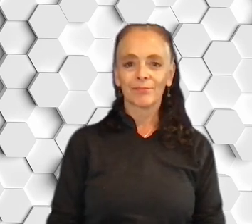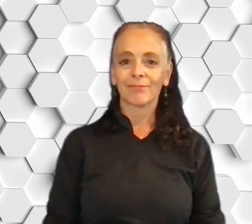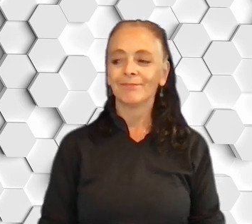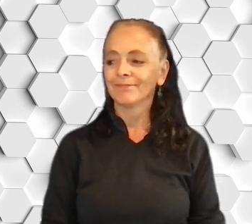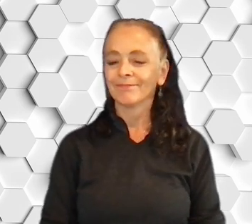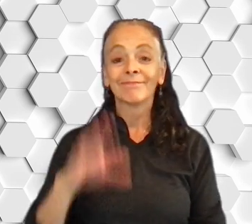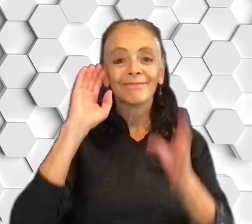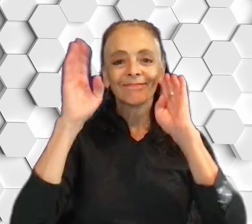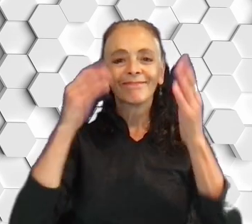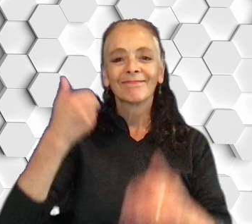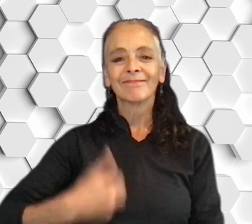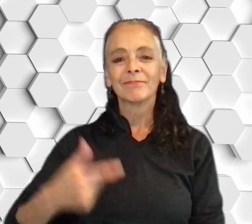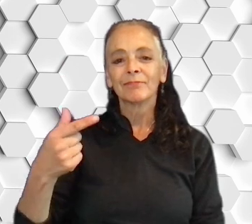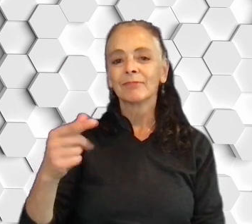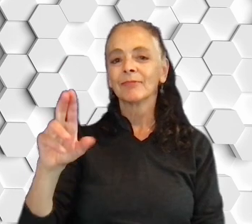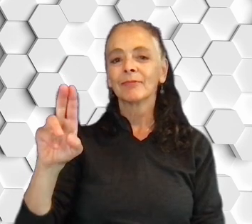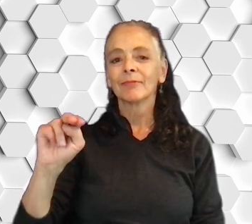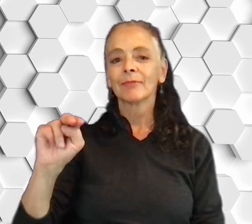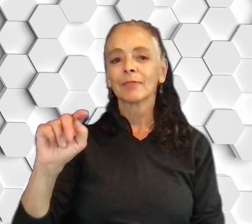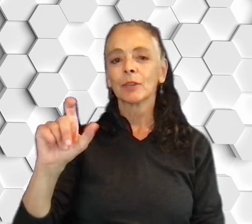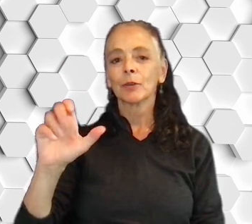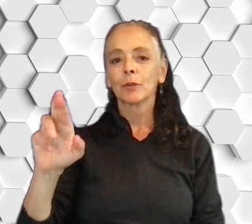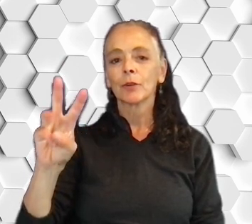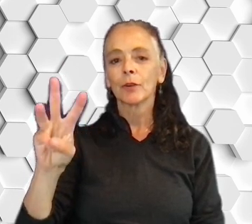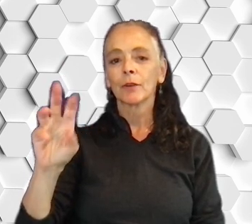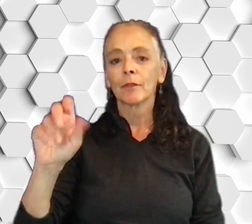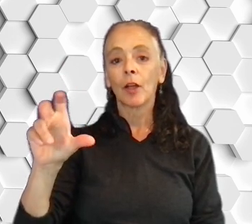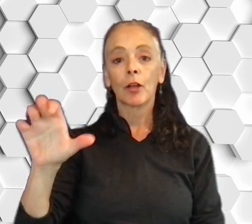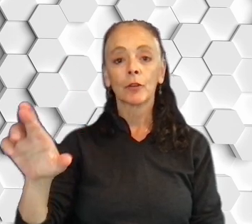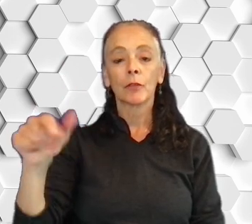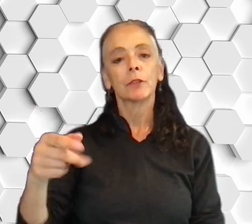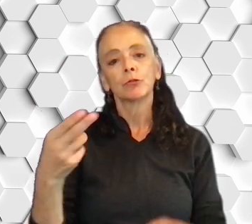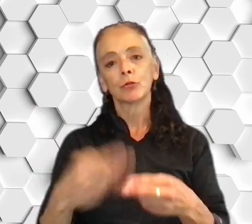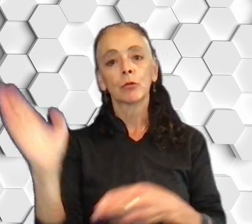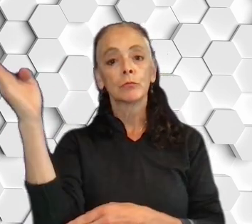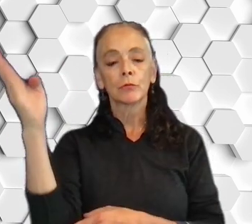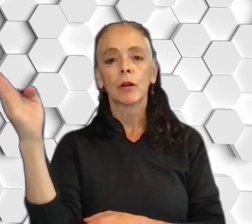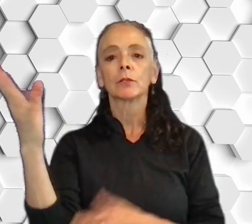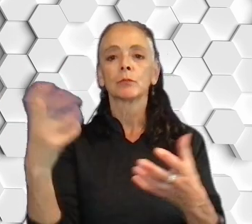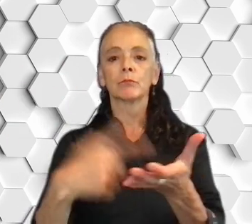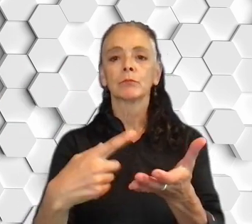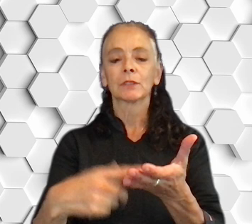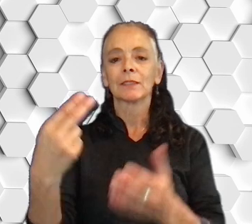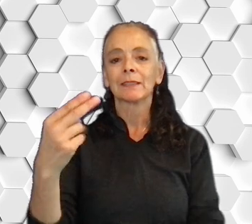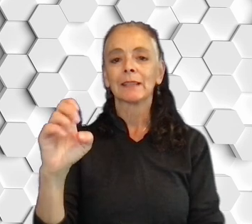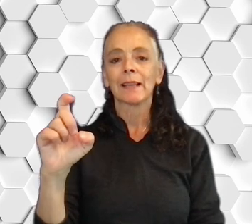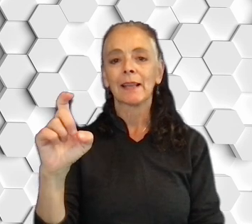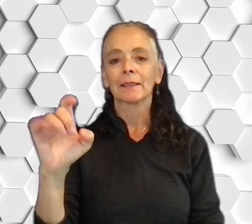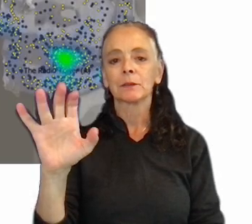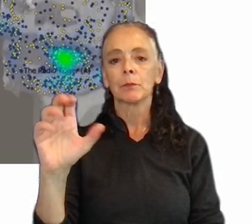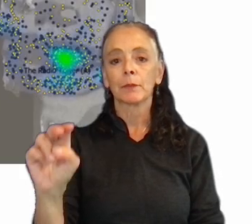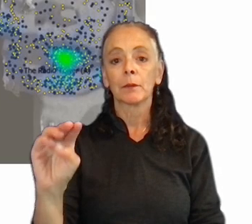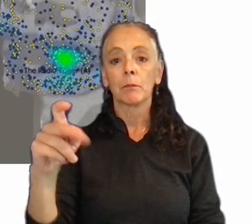Hi everyone, my name is Günter Wallner and in this short talk I would like to discuss the use of hexpin maps as a tool for games user research.